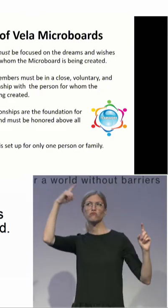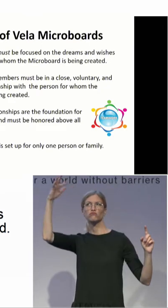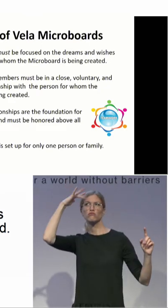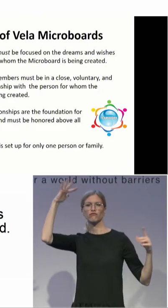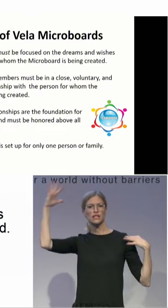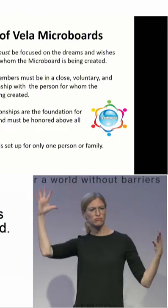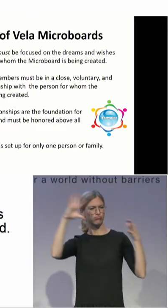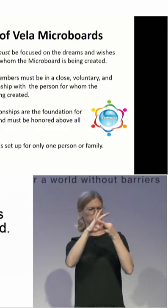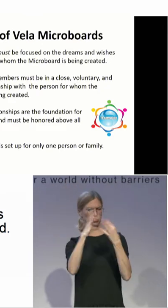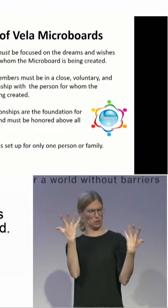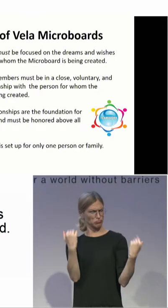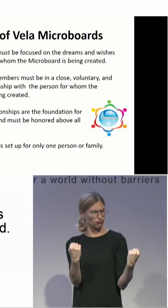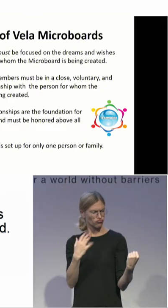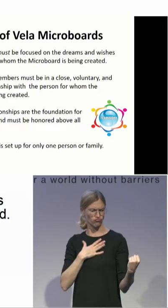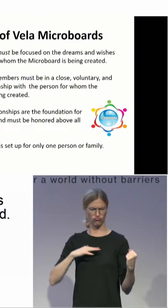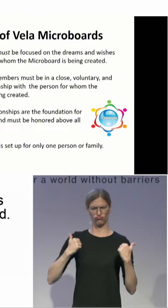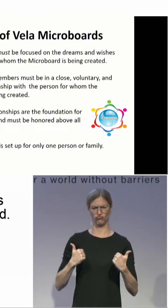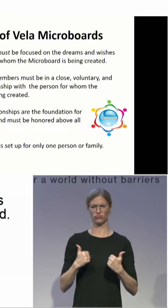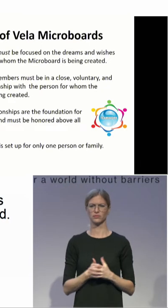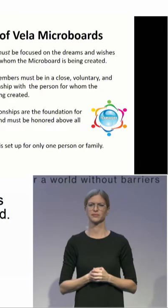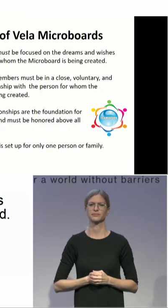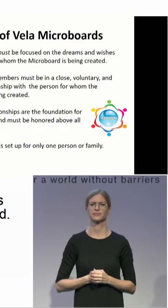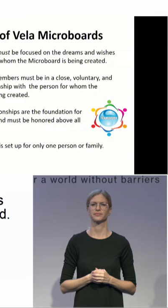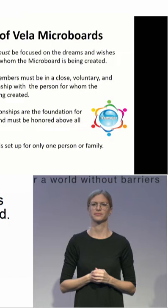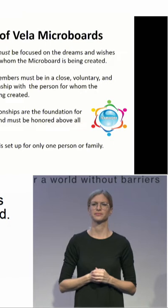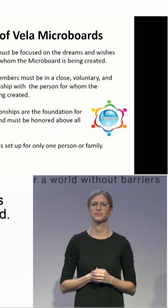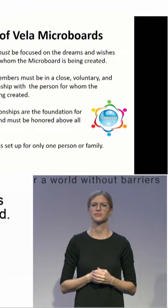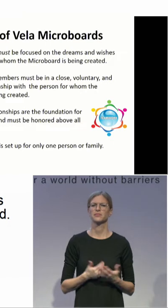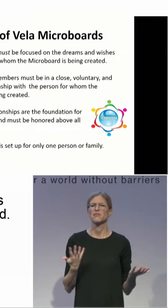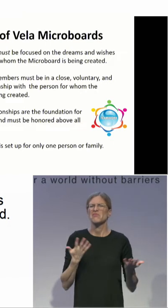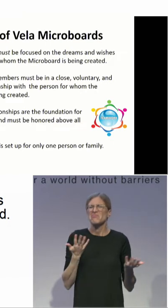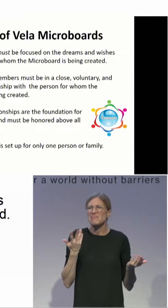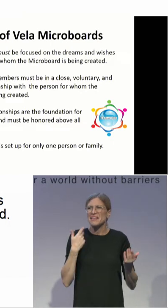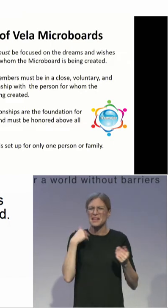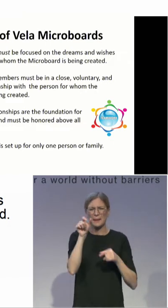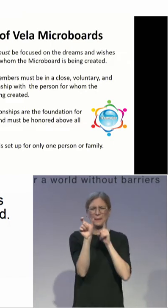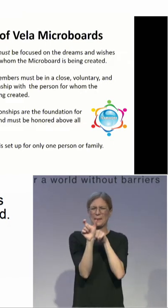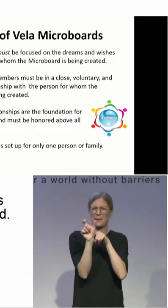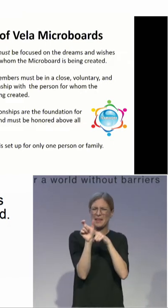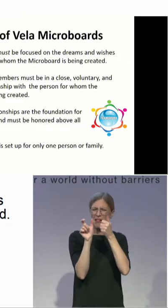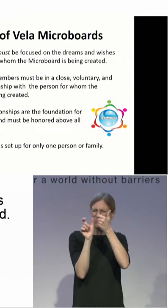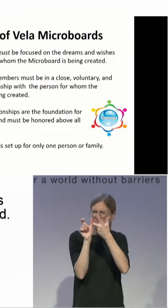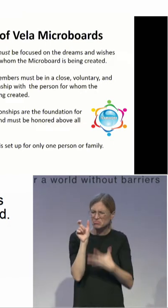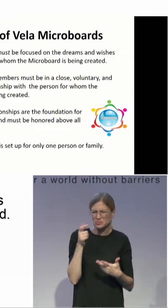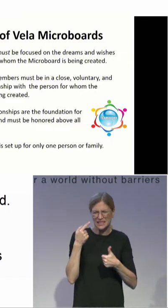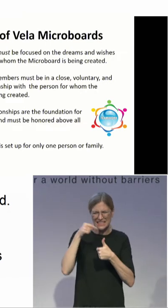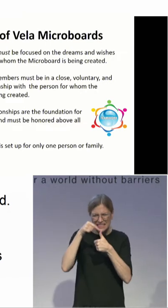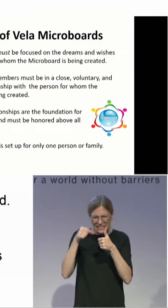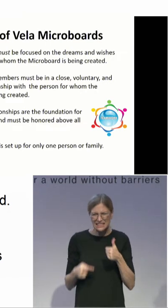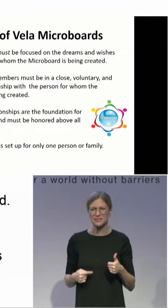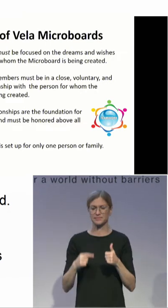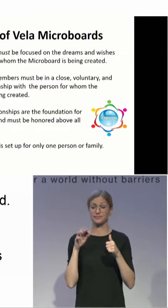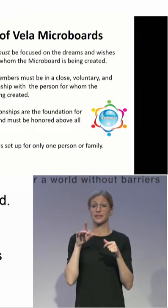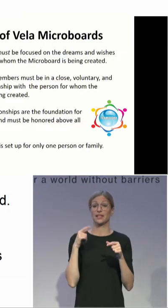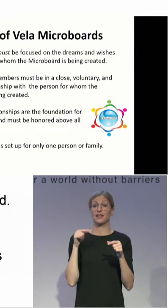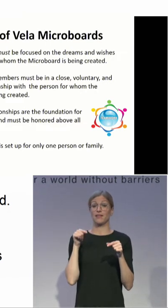we use. It's actually what boards, what defines them as a microboard. So they're focused on the dreams of the person, their wishes, and what